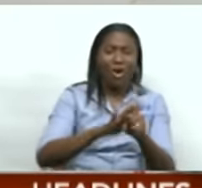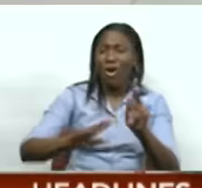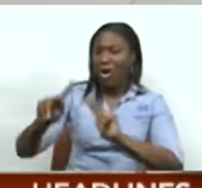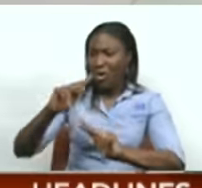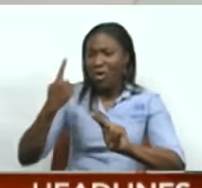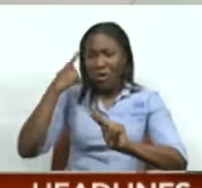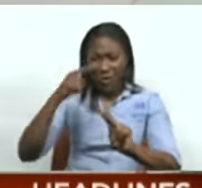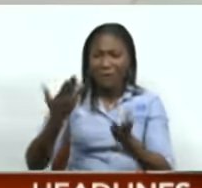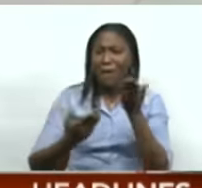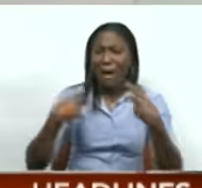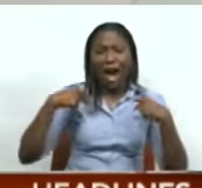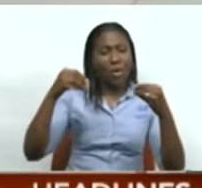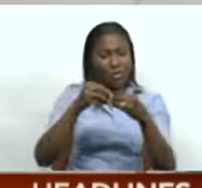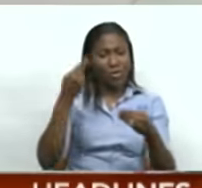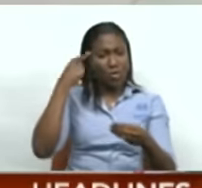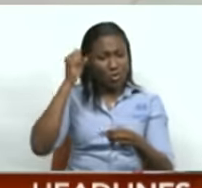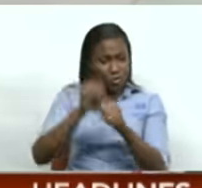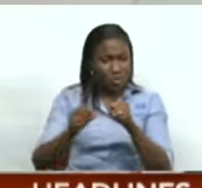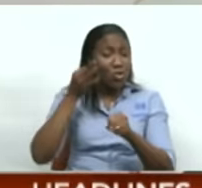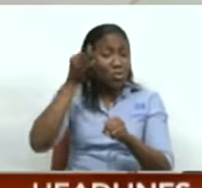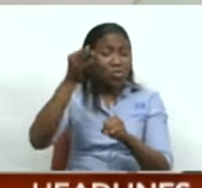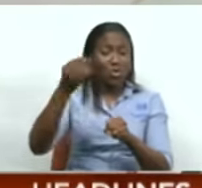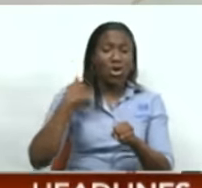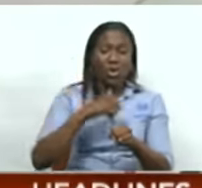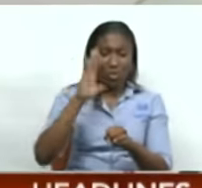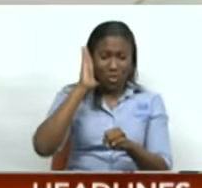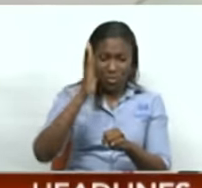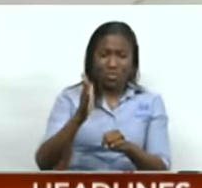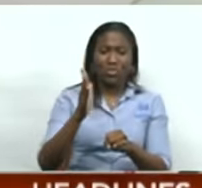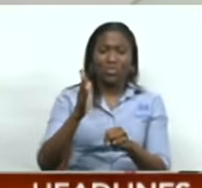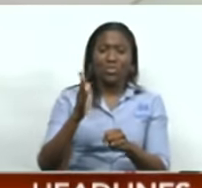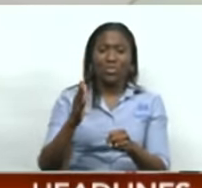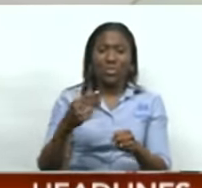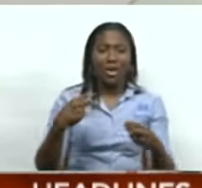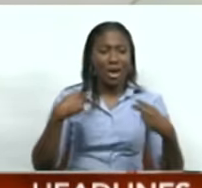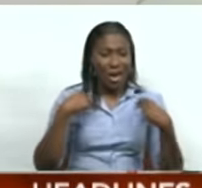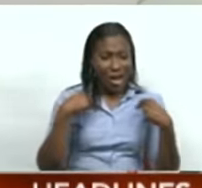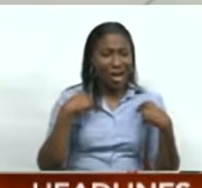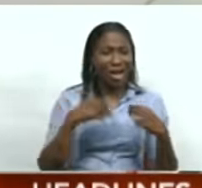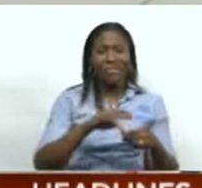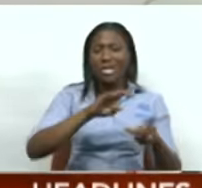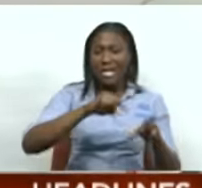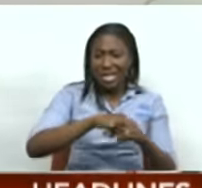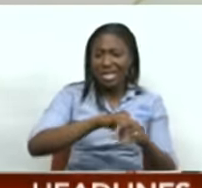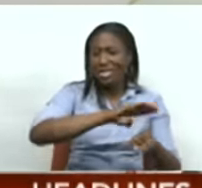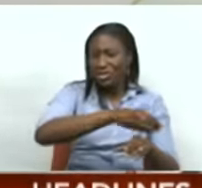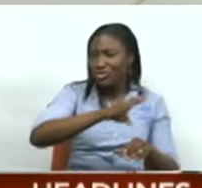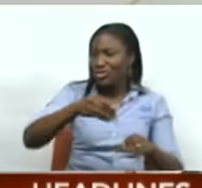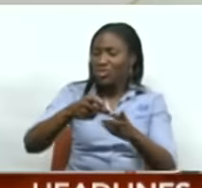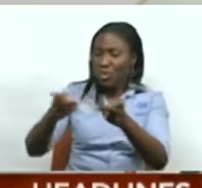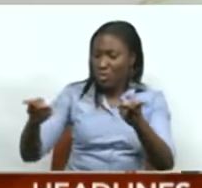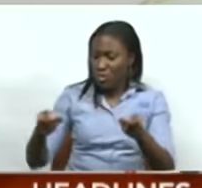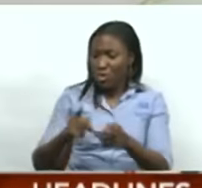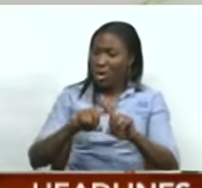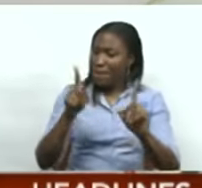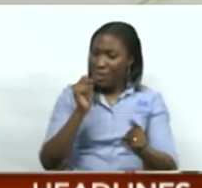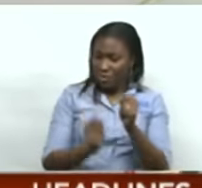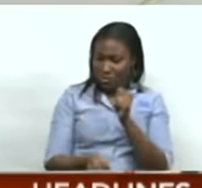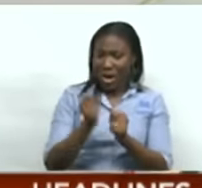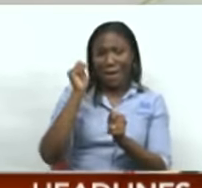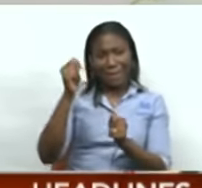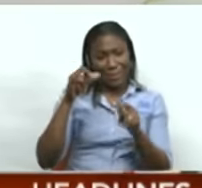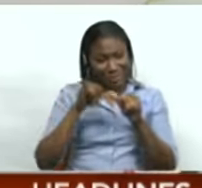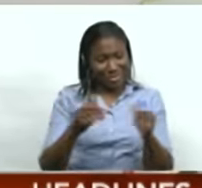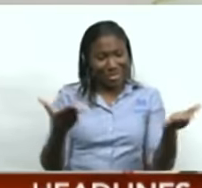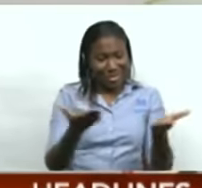we will be looking to roll of this. It will be sort of a caravan, but Trinidad and Tobago is our base. So